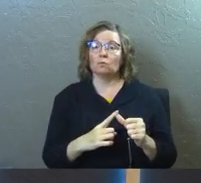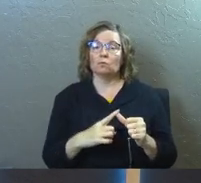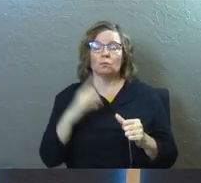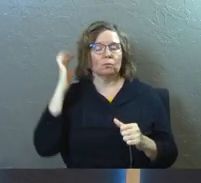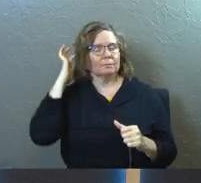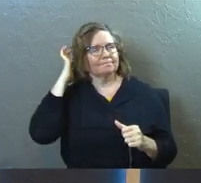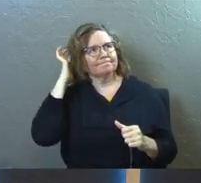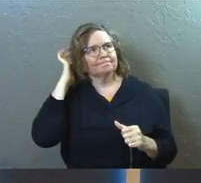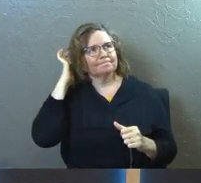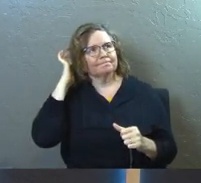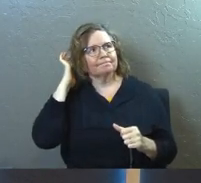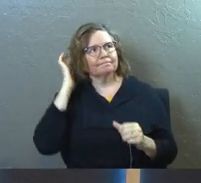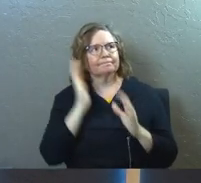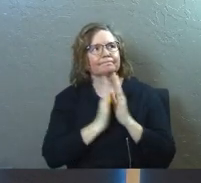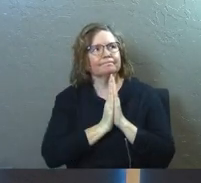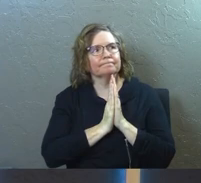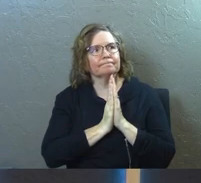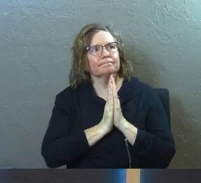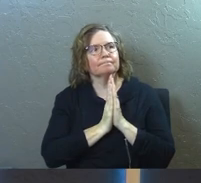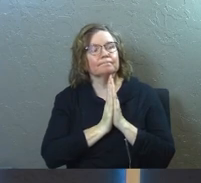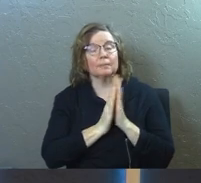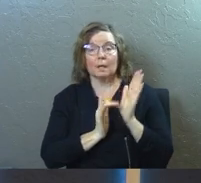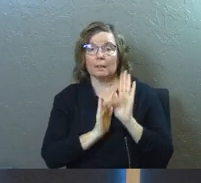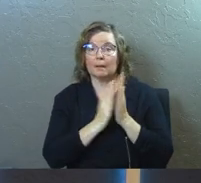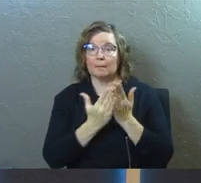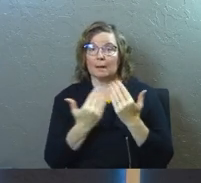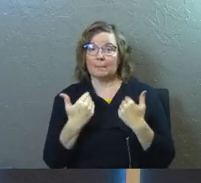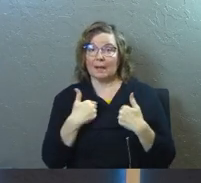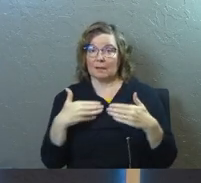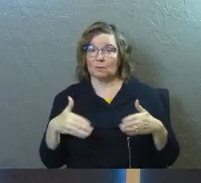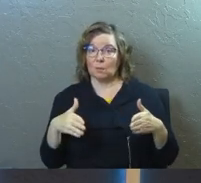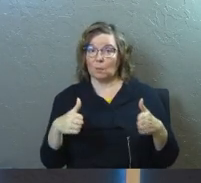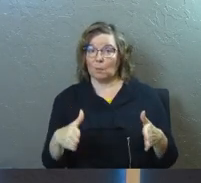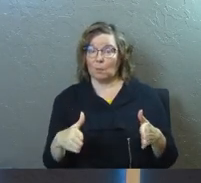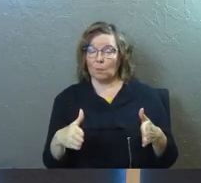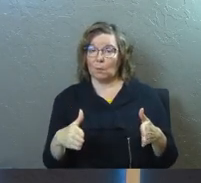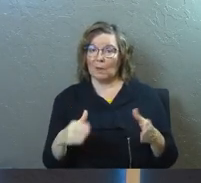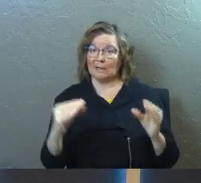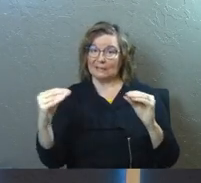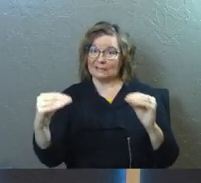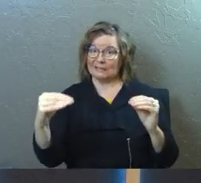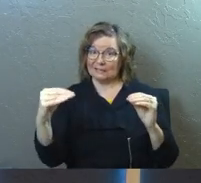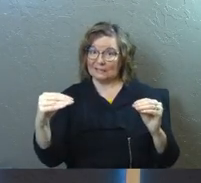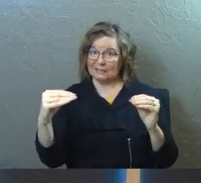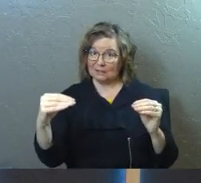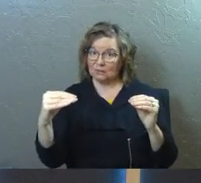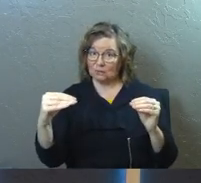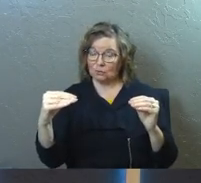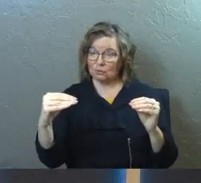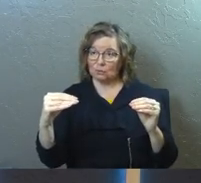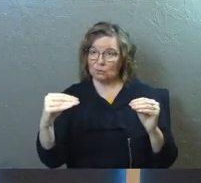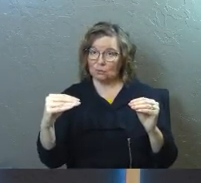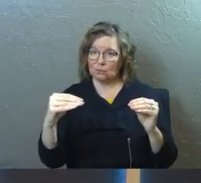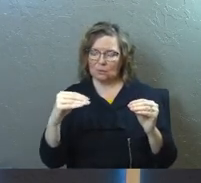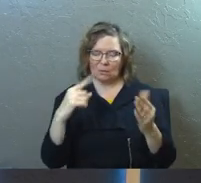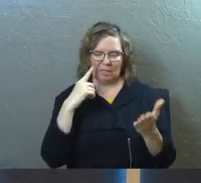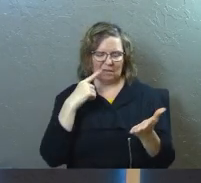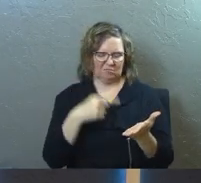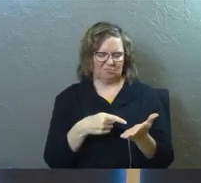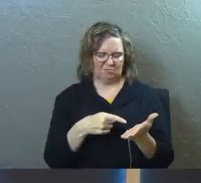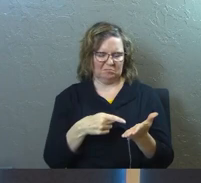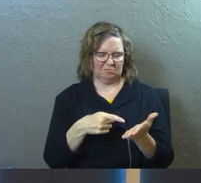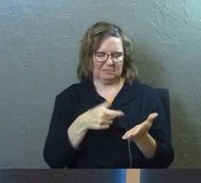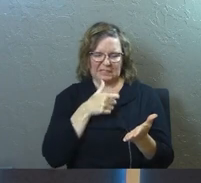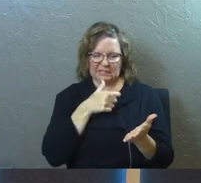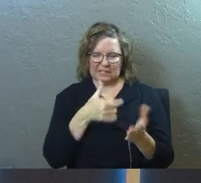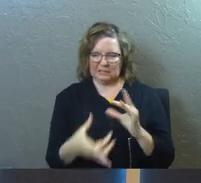the Bible has this way of teaching us things that we don't think that we're